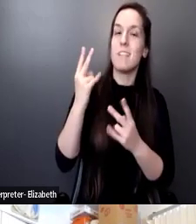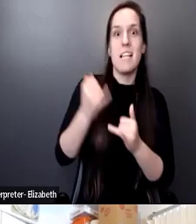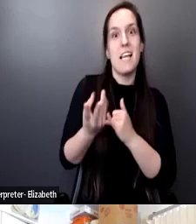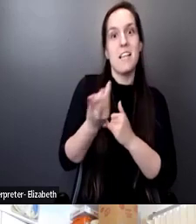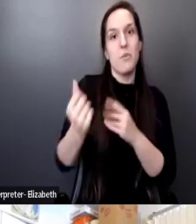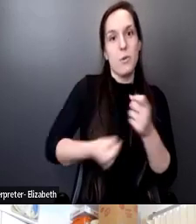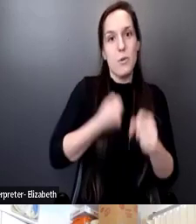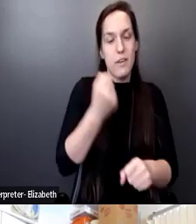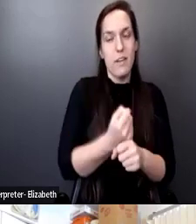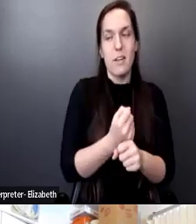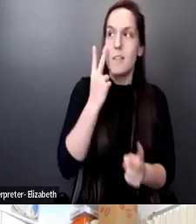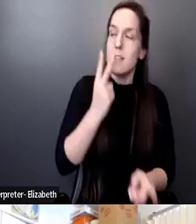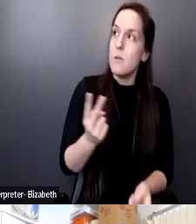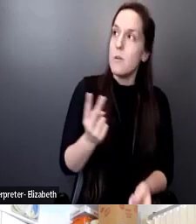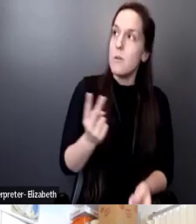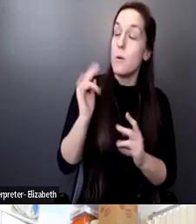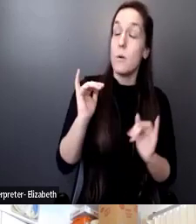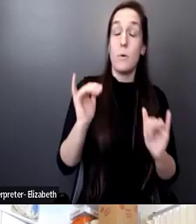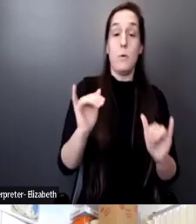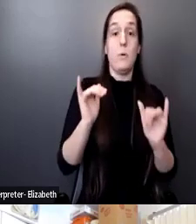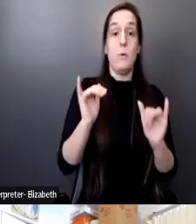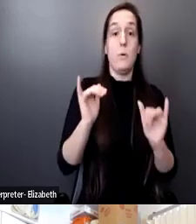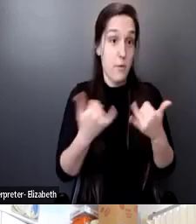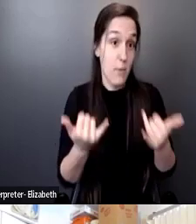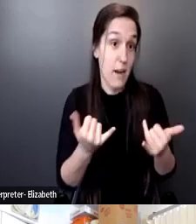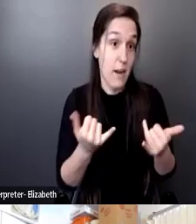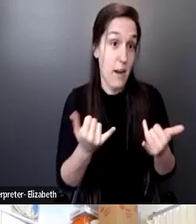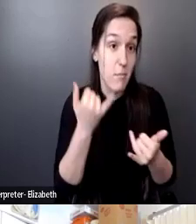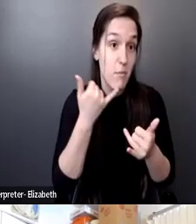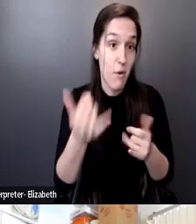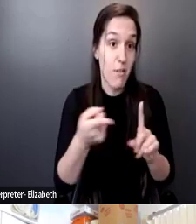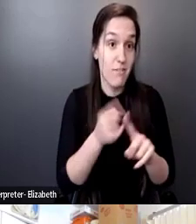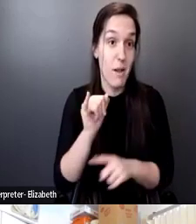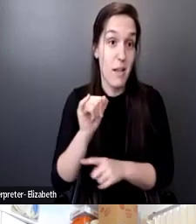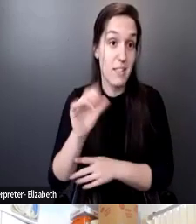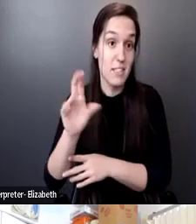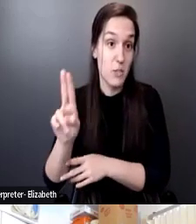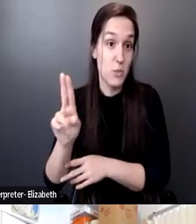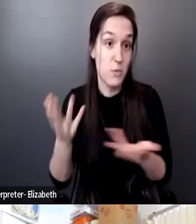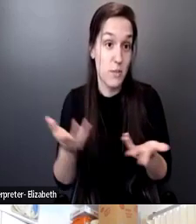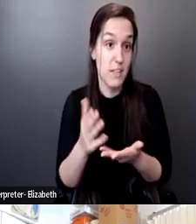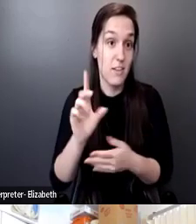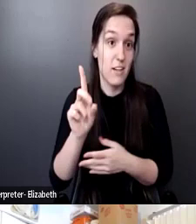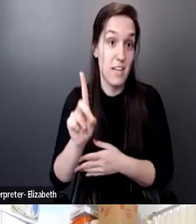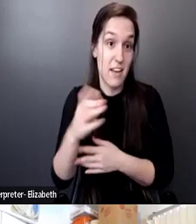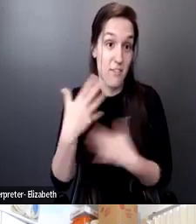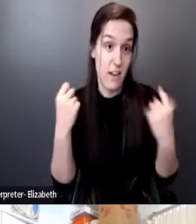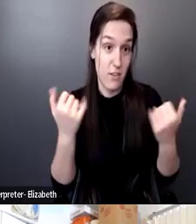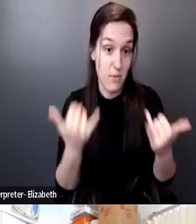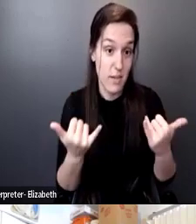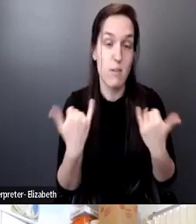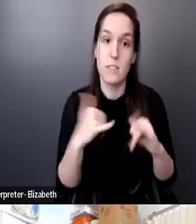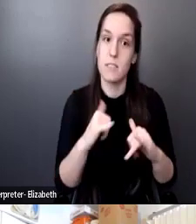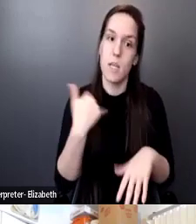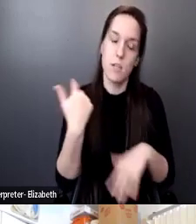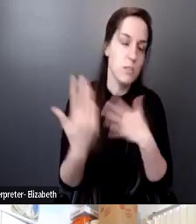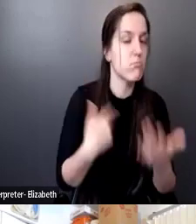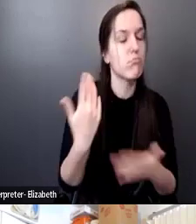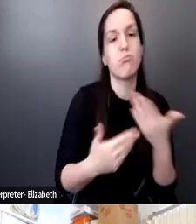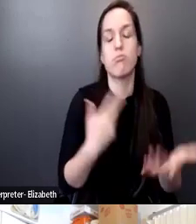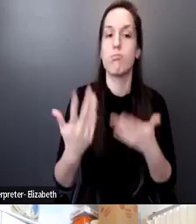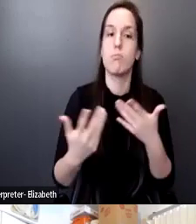it's been a whirlwind. I'm calling from the intensive care unit at Denver Health right now, and it continues to be a whirlwind. But there's